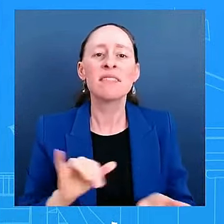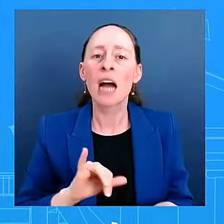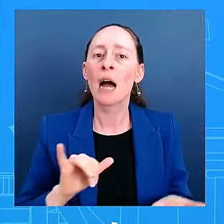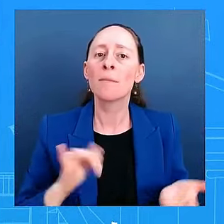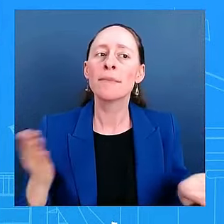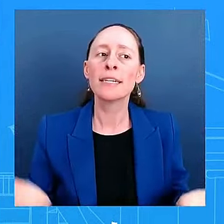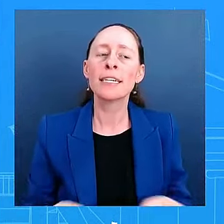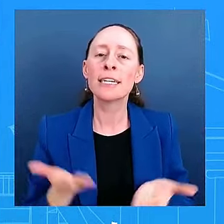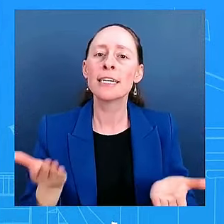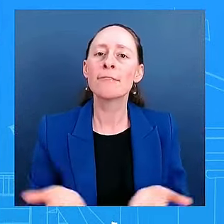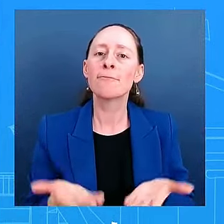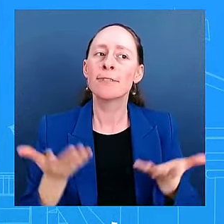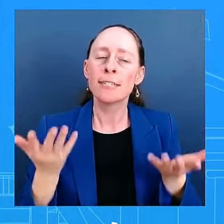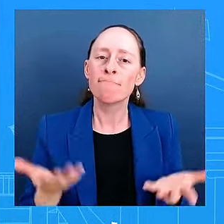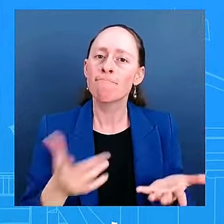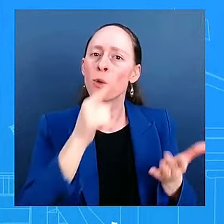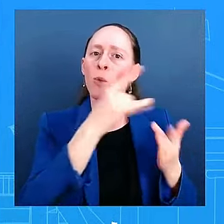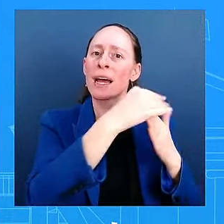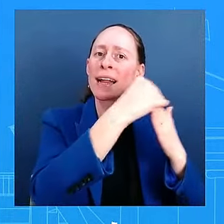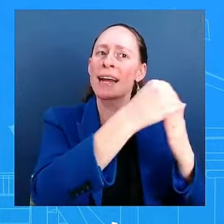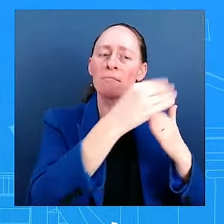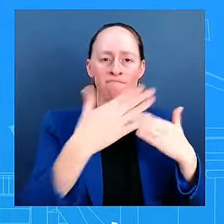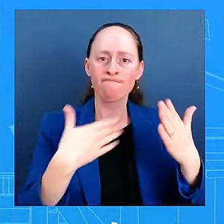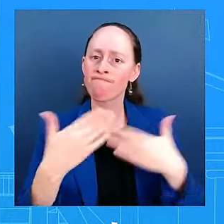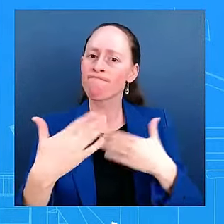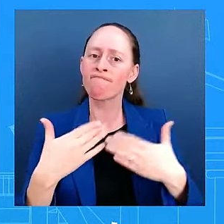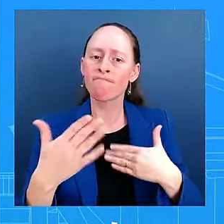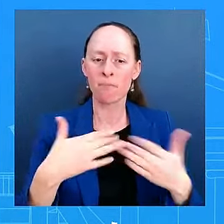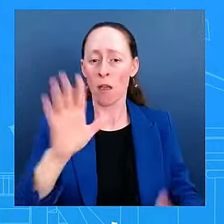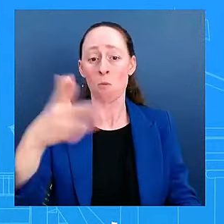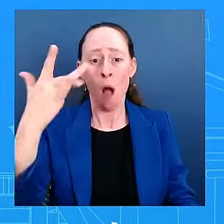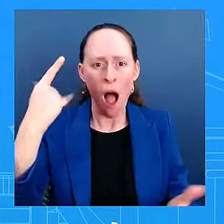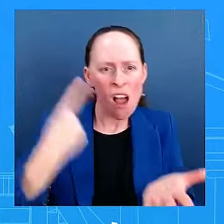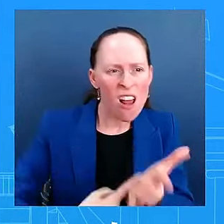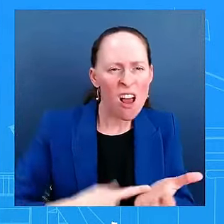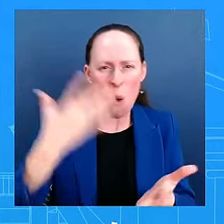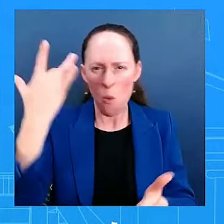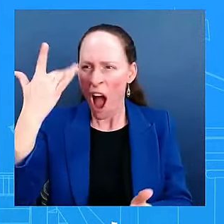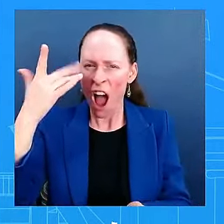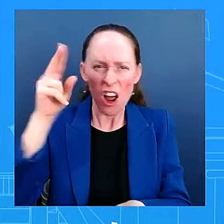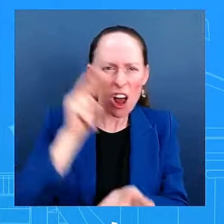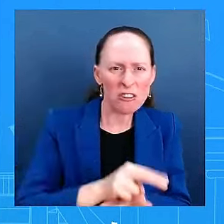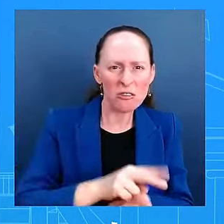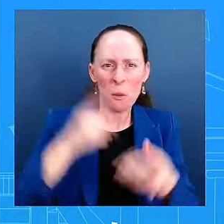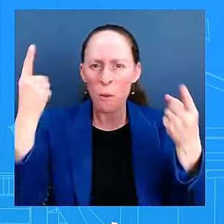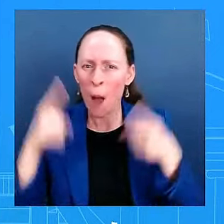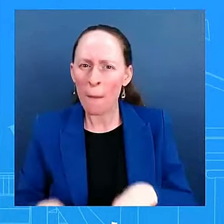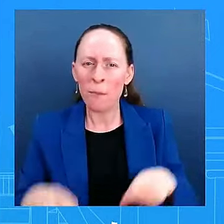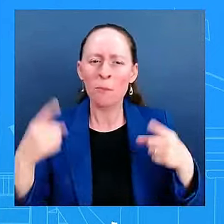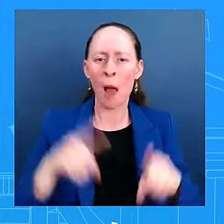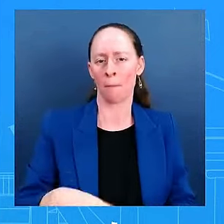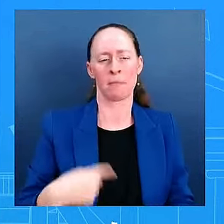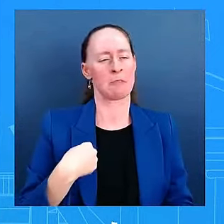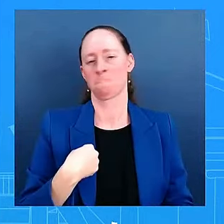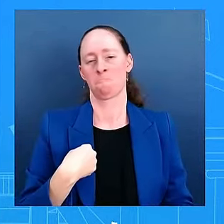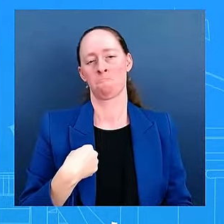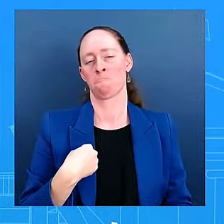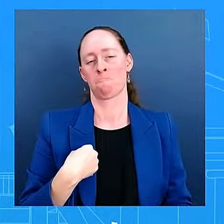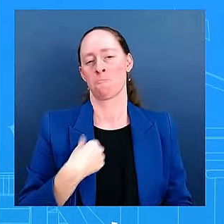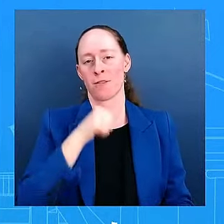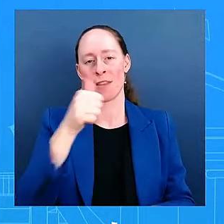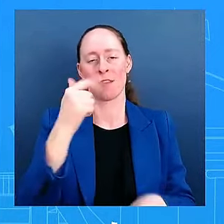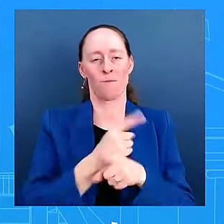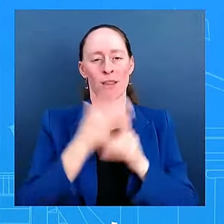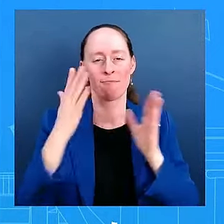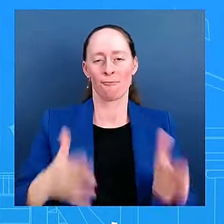the pundits, they're going to dig in, they're going to look under the hood, they're going to see exactly what happened. But what we saw two nights ago